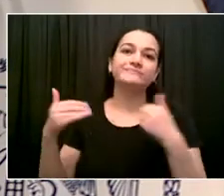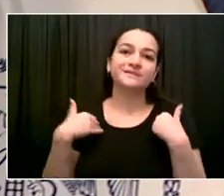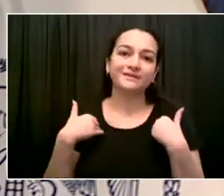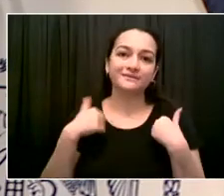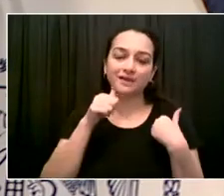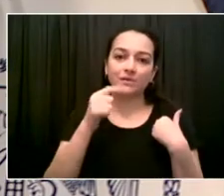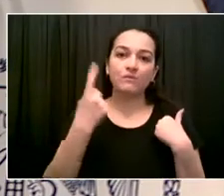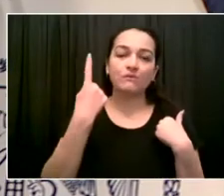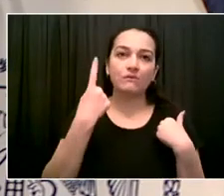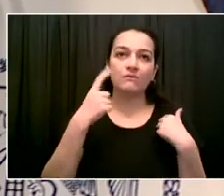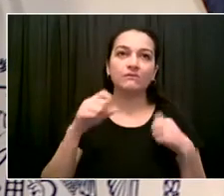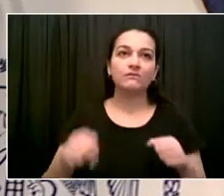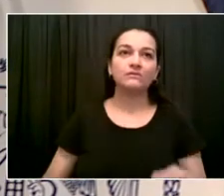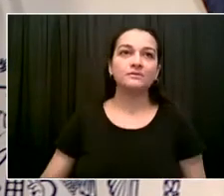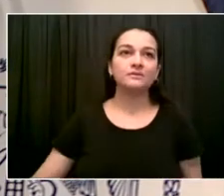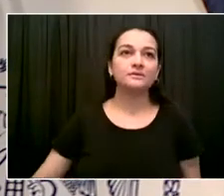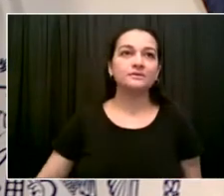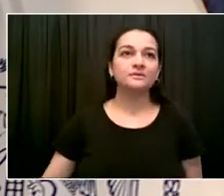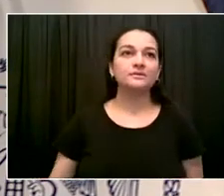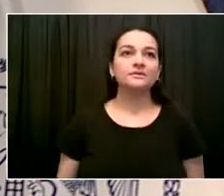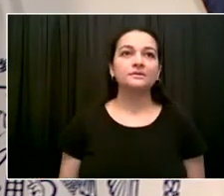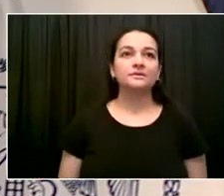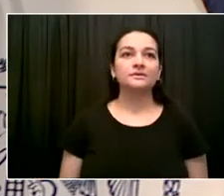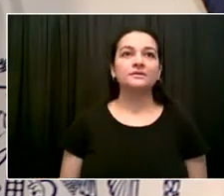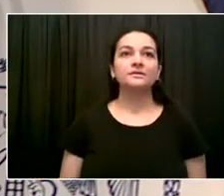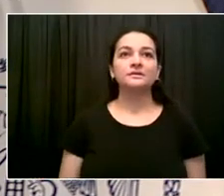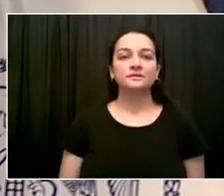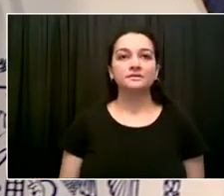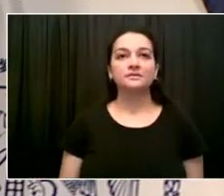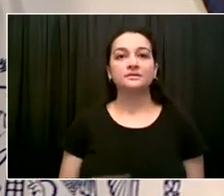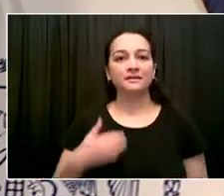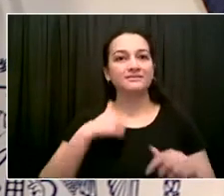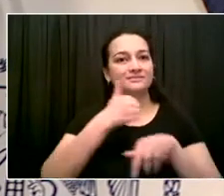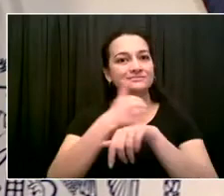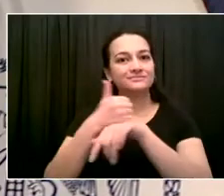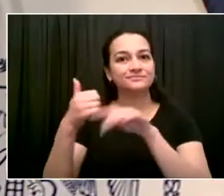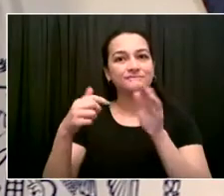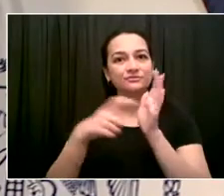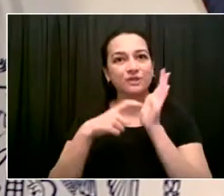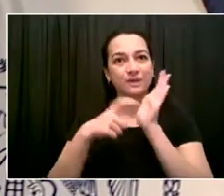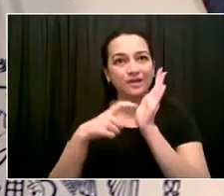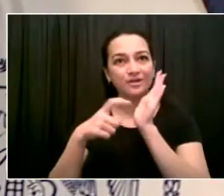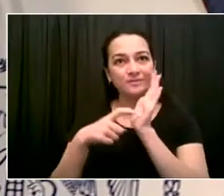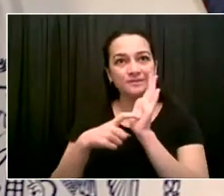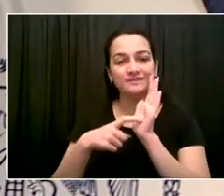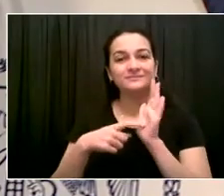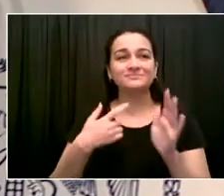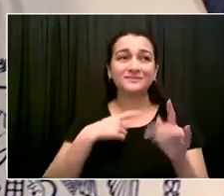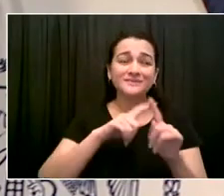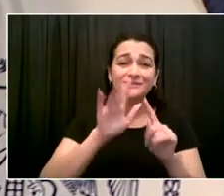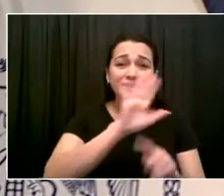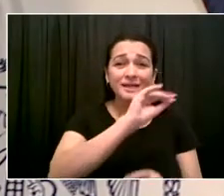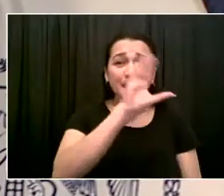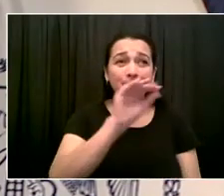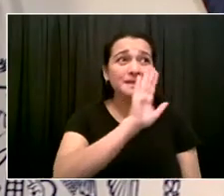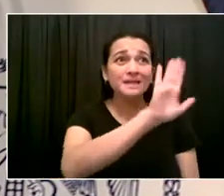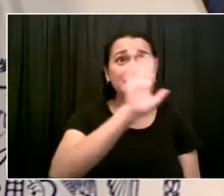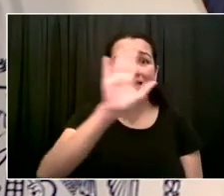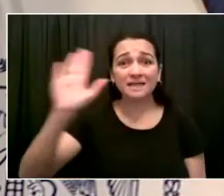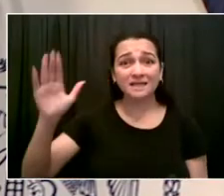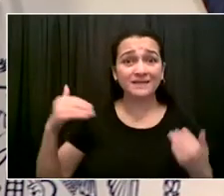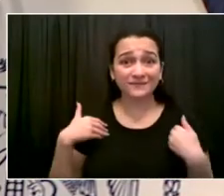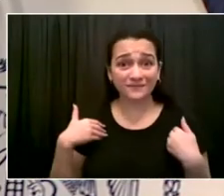can work with companies. But I really think in the end, the number one thing is just what we're doing. Precision policing, proactive policing, gang takedowns.